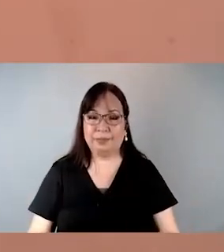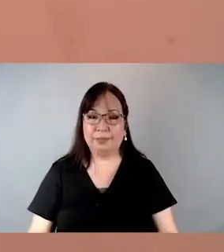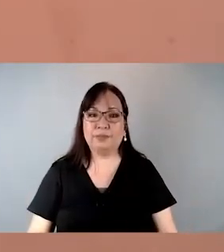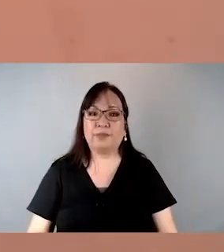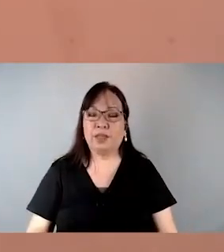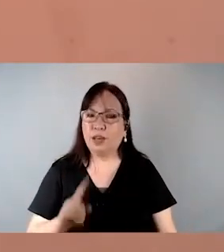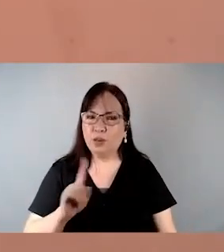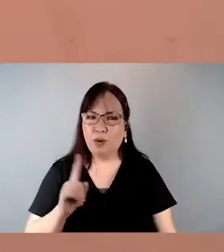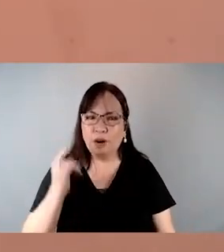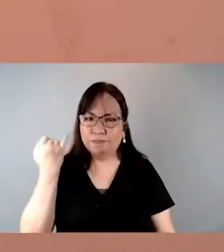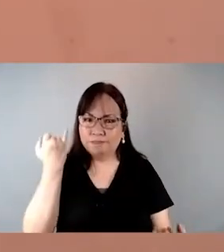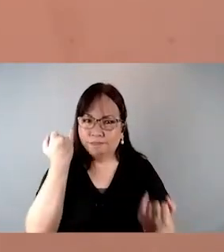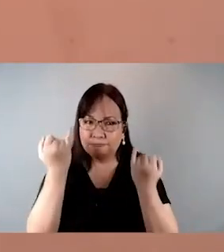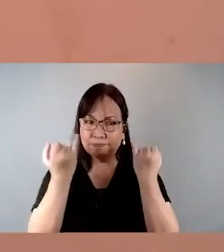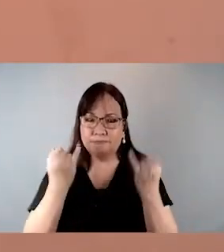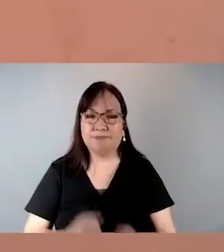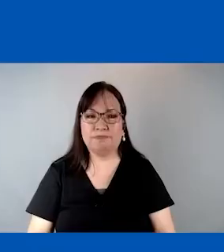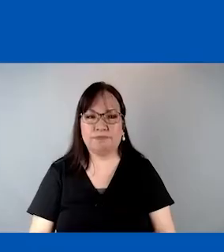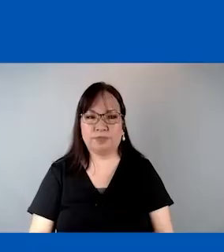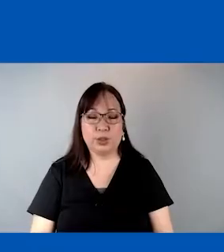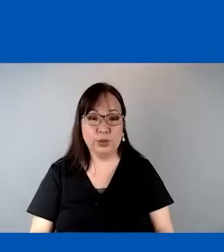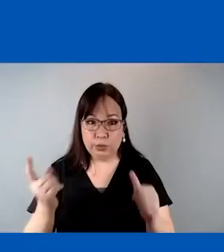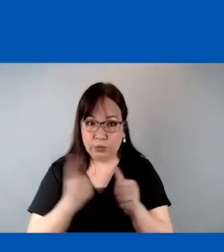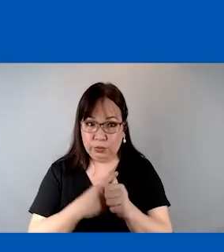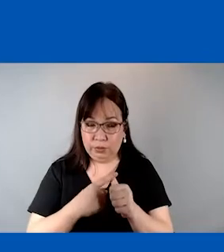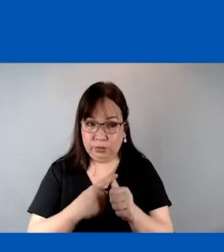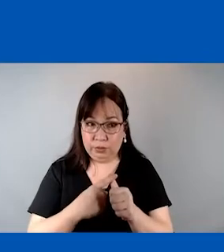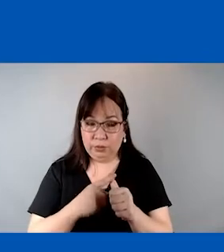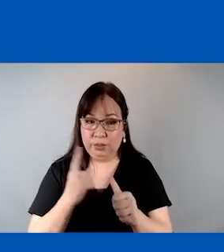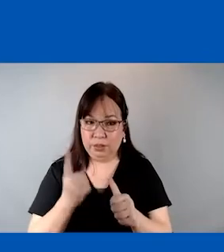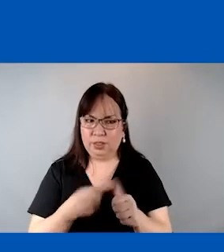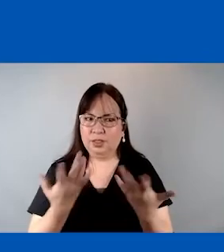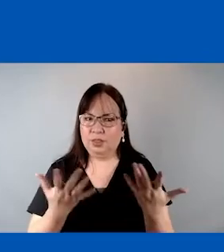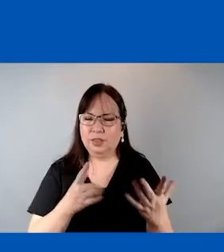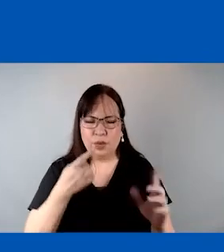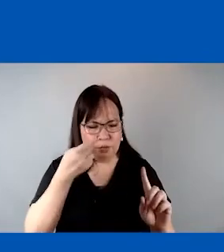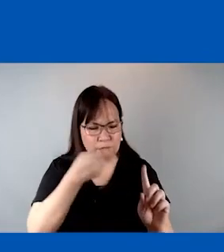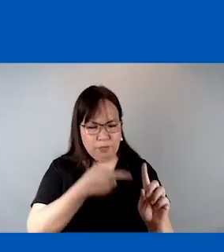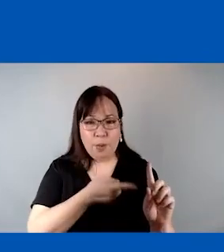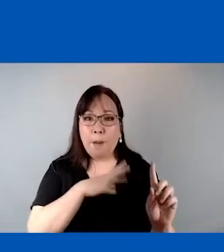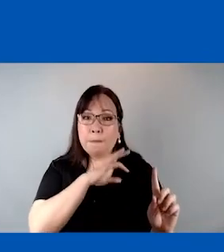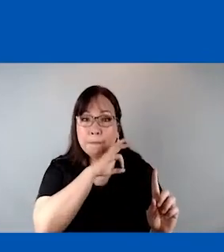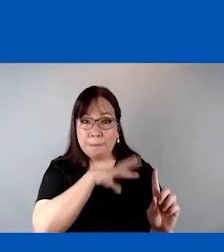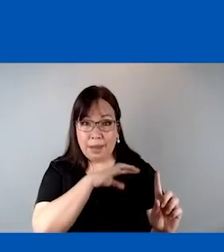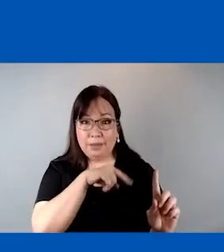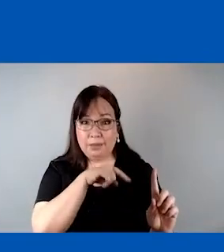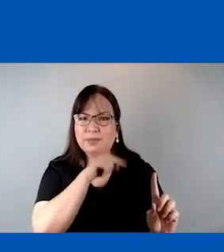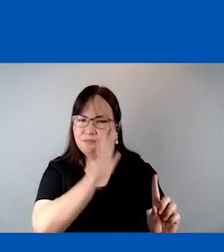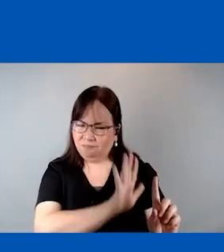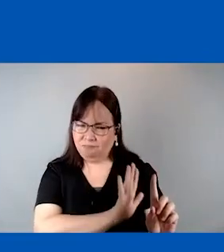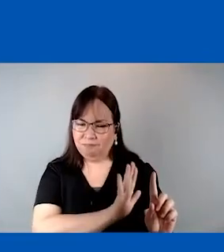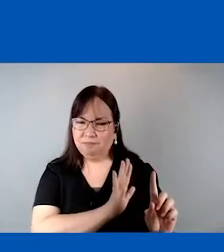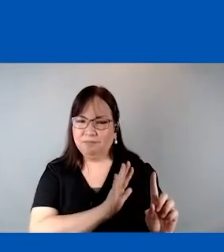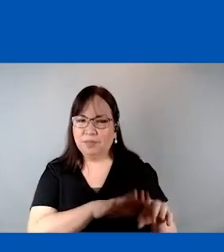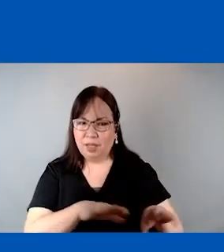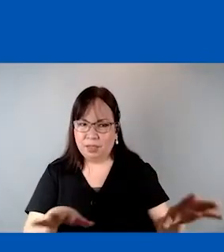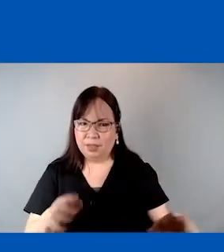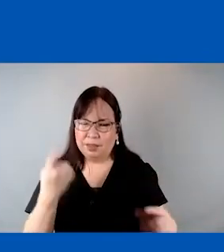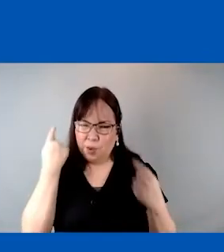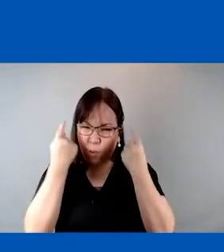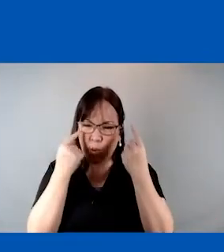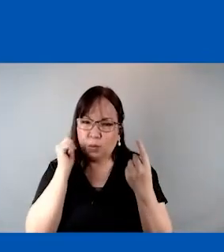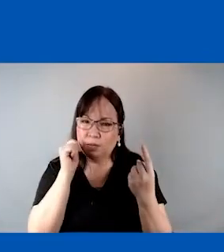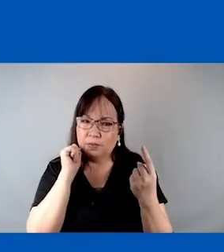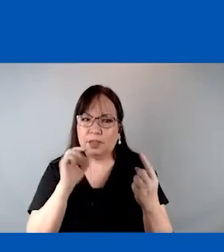And what are these innovations? First, you have the best interest of the child as a primary consideration